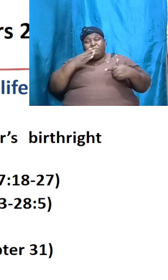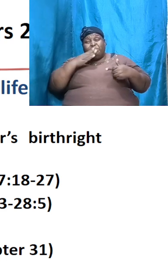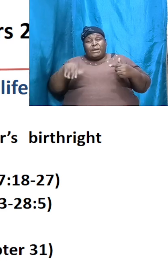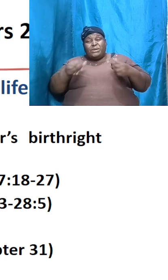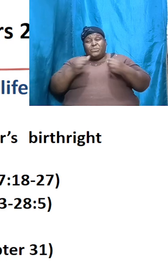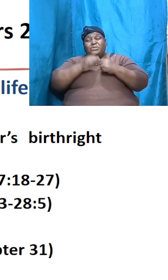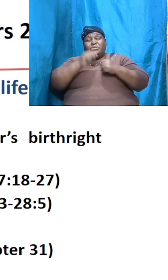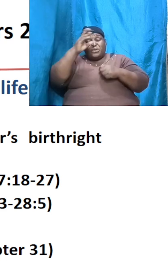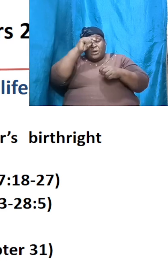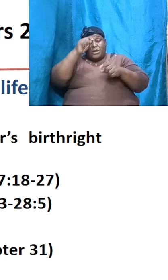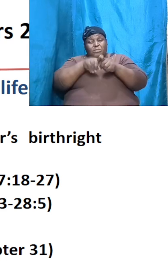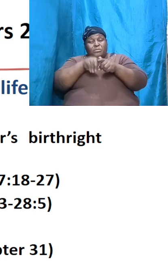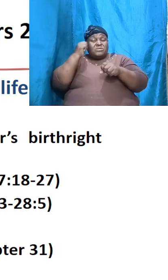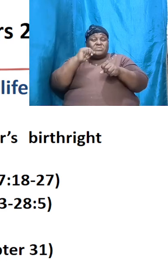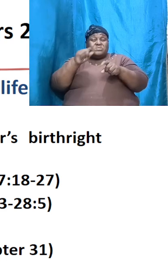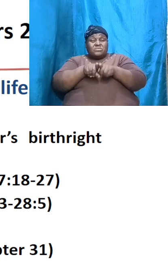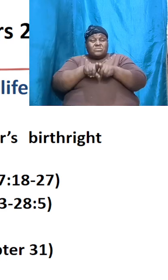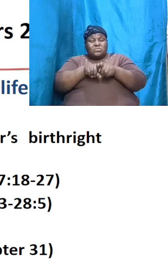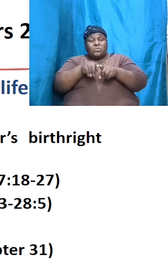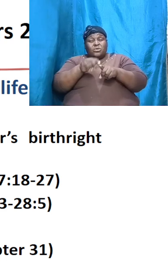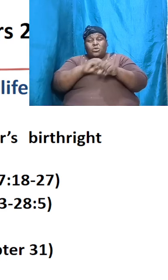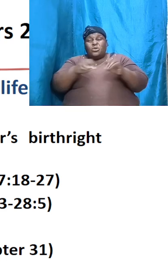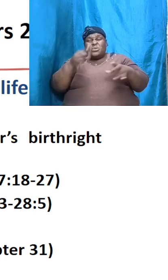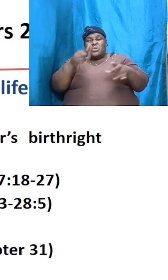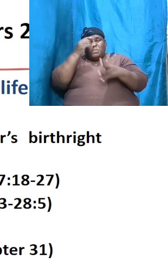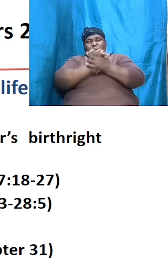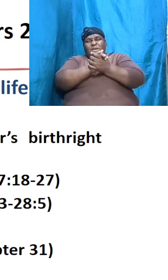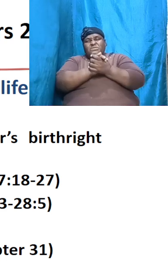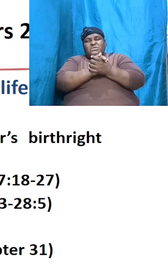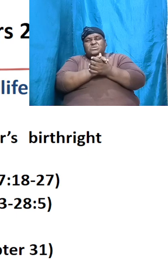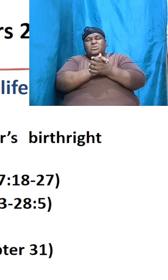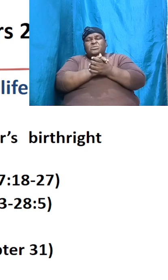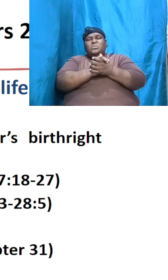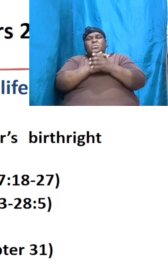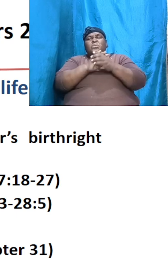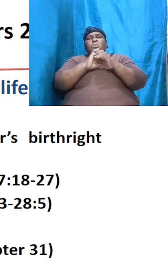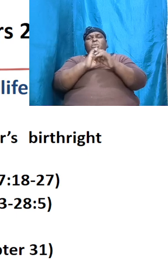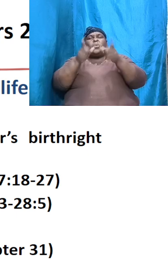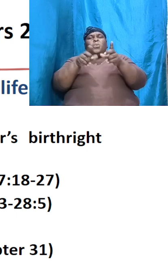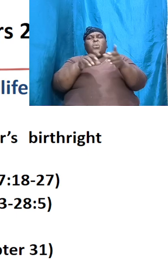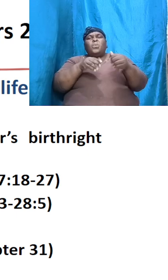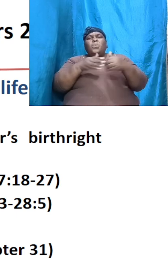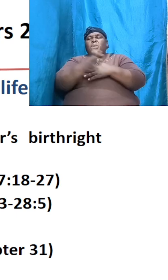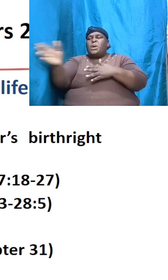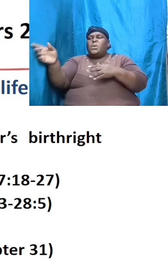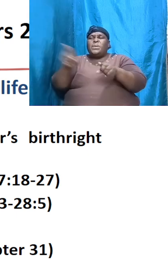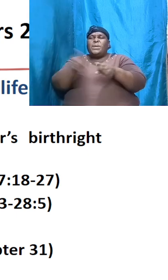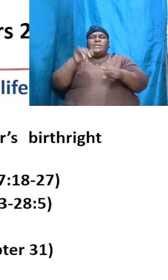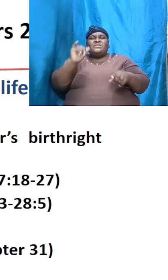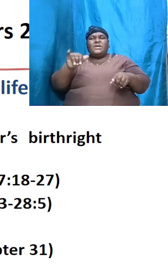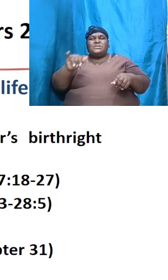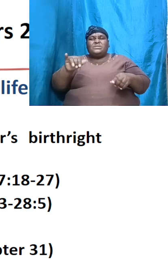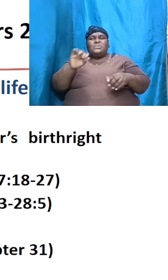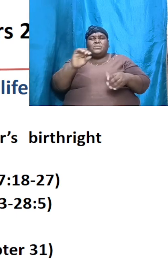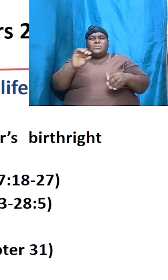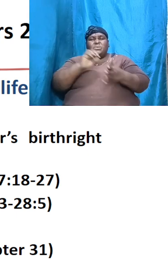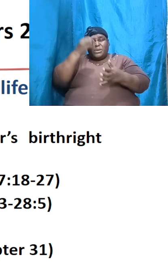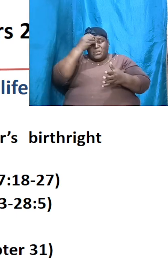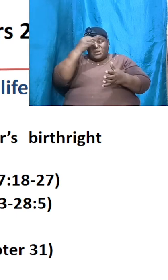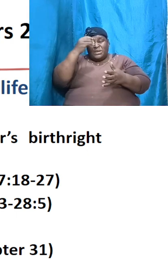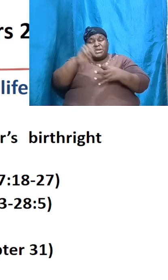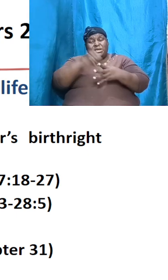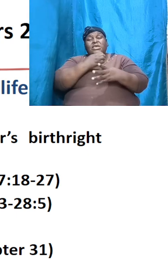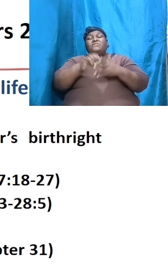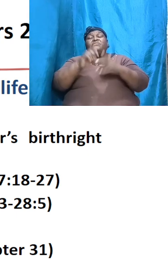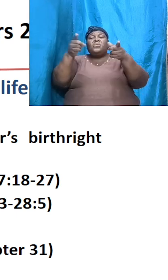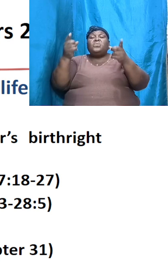go unseen and unchecked by almighty God we are learning this even as we go through